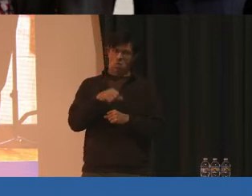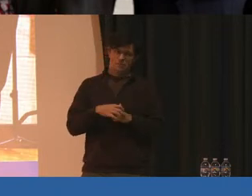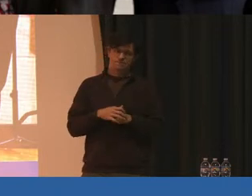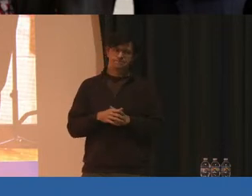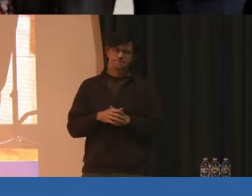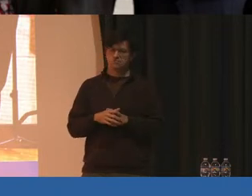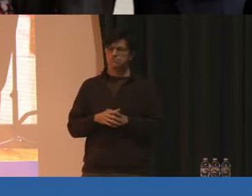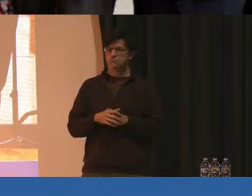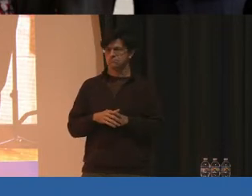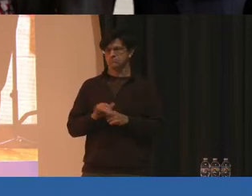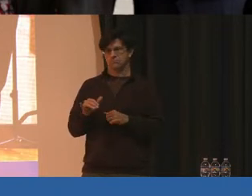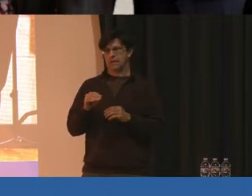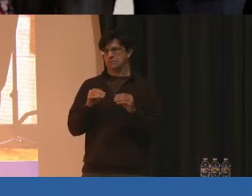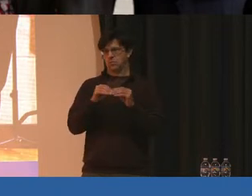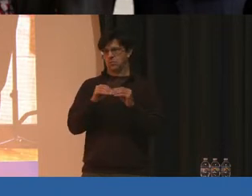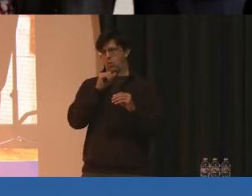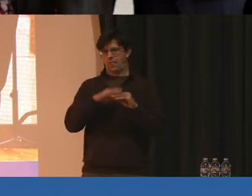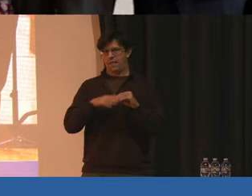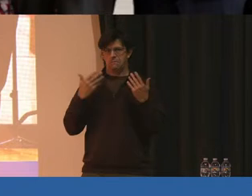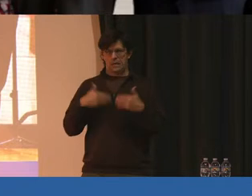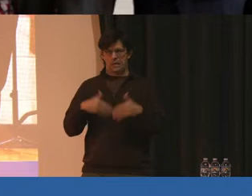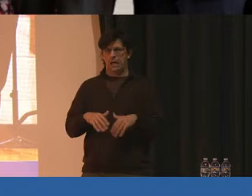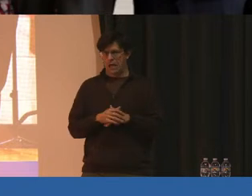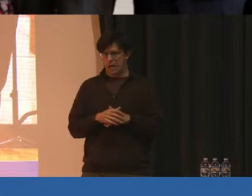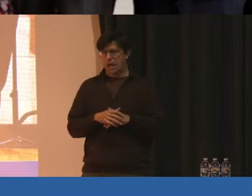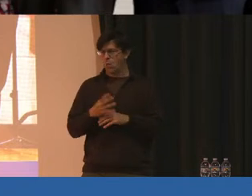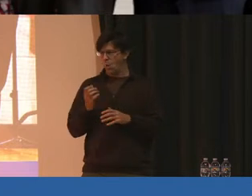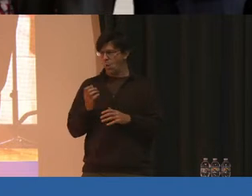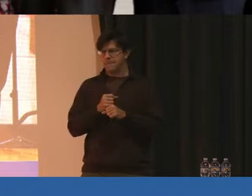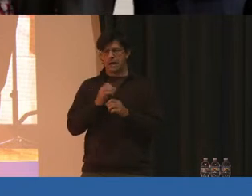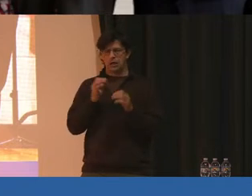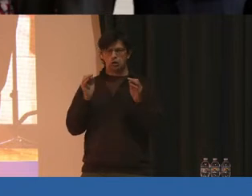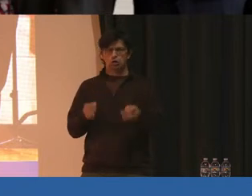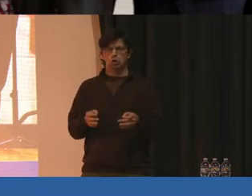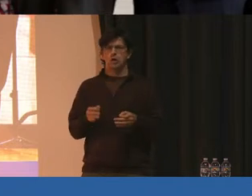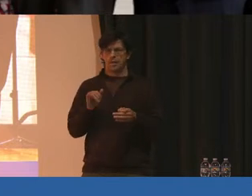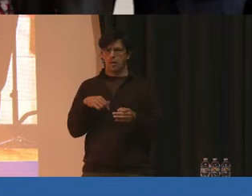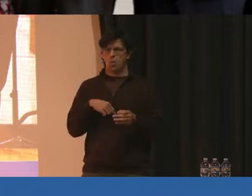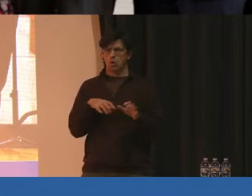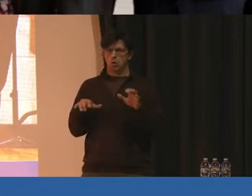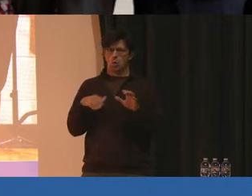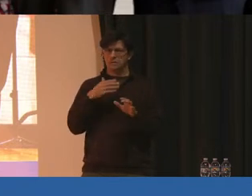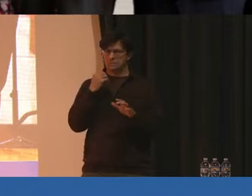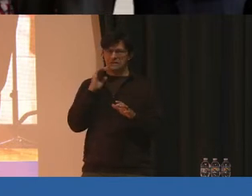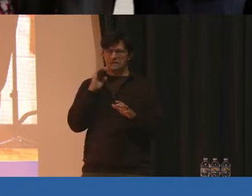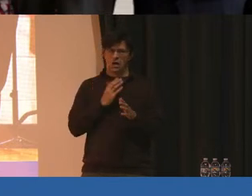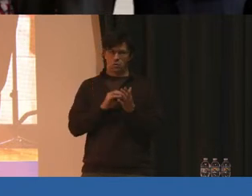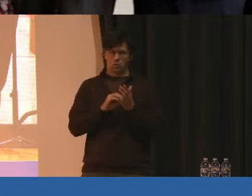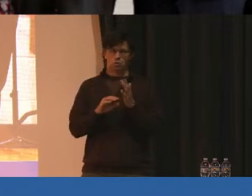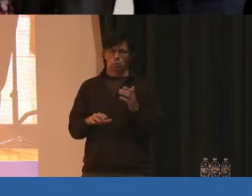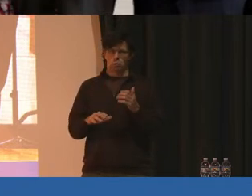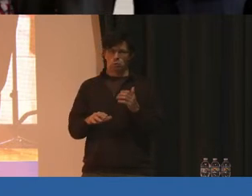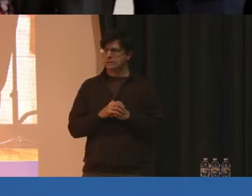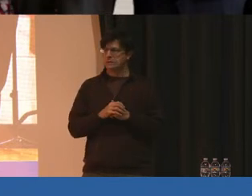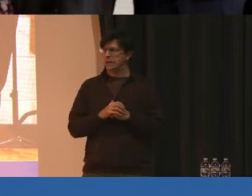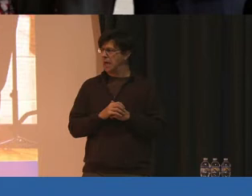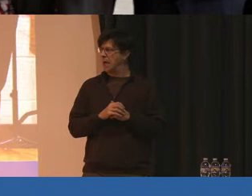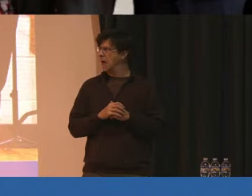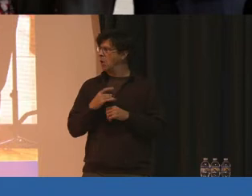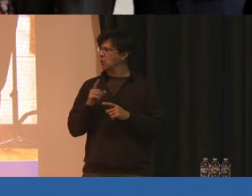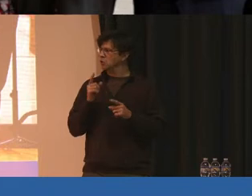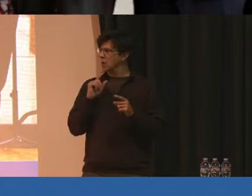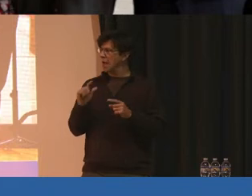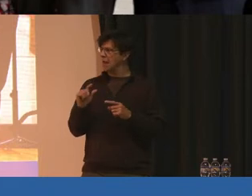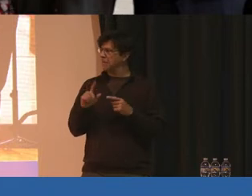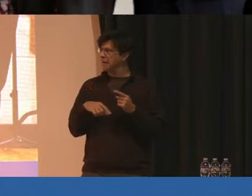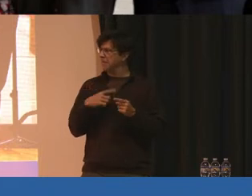That's older than me, and we want to make certain that we do what's best for our students. Now, I'd like to talk a